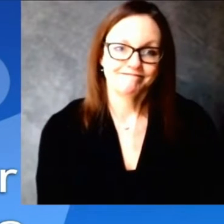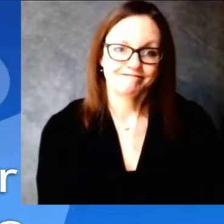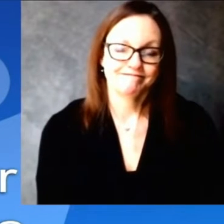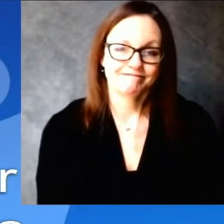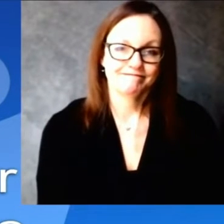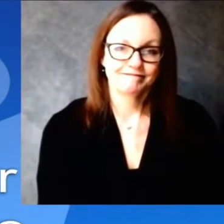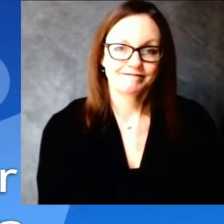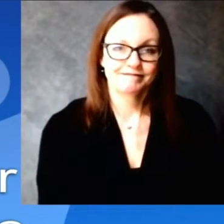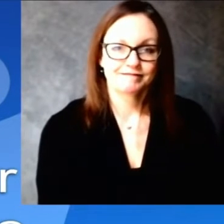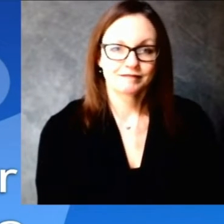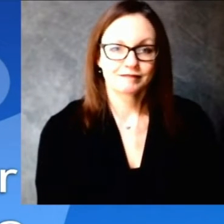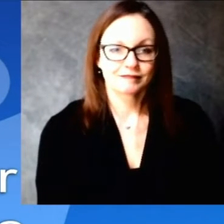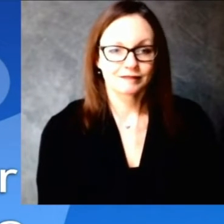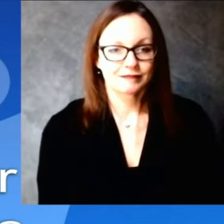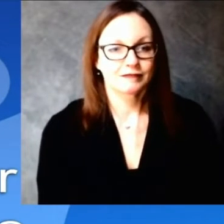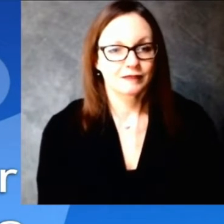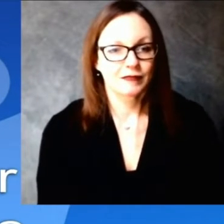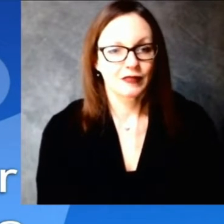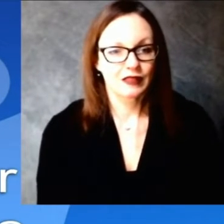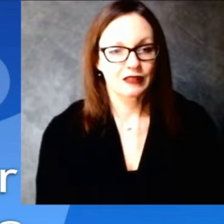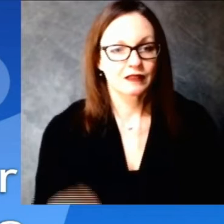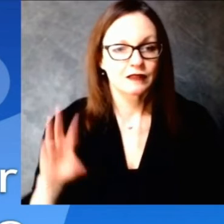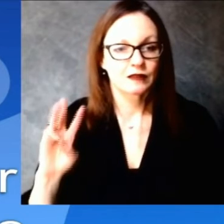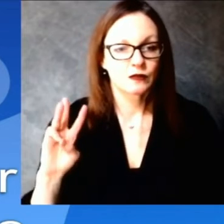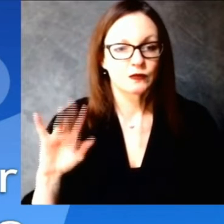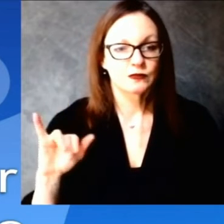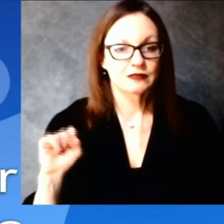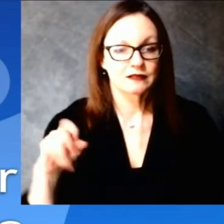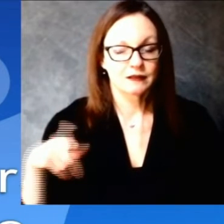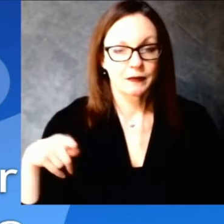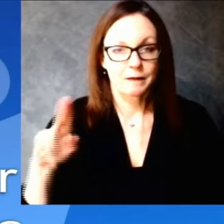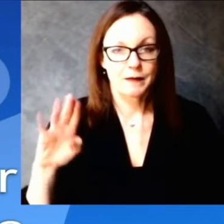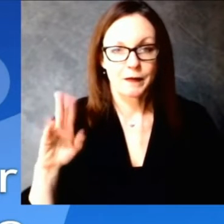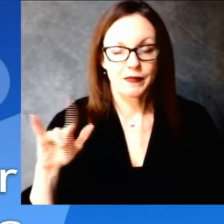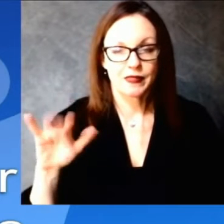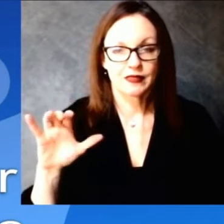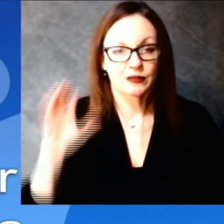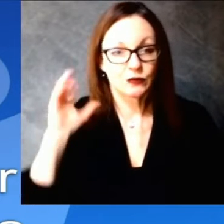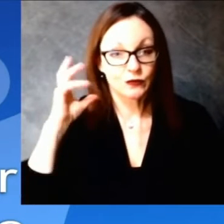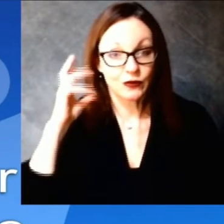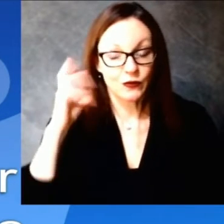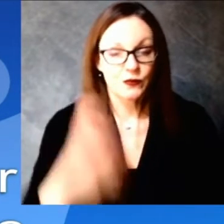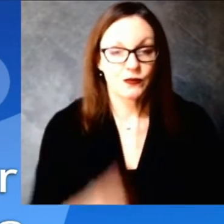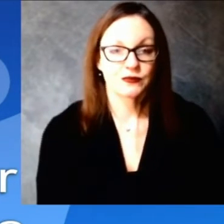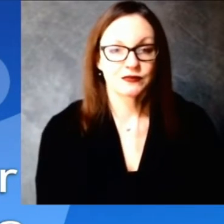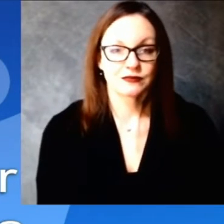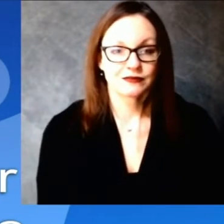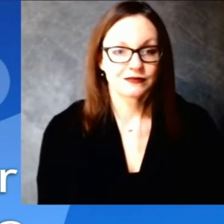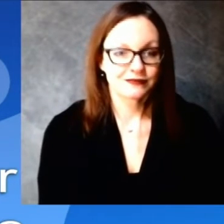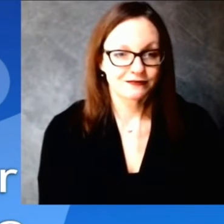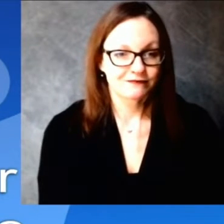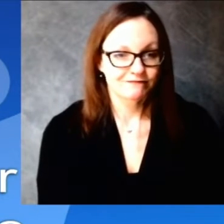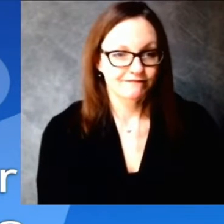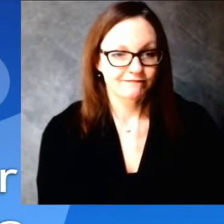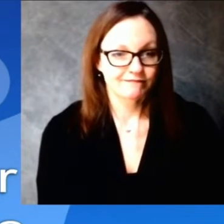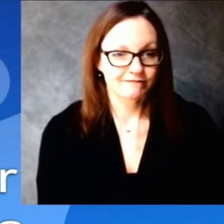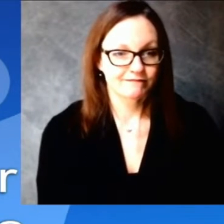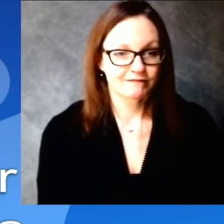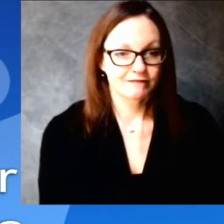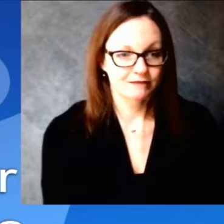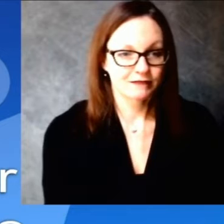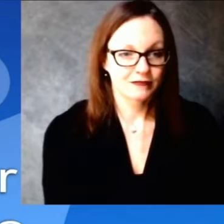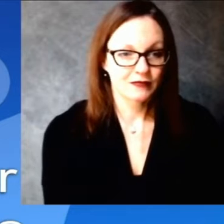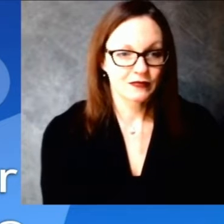bridget hi thank you uh i just have a quick question about the new dashboard i'm wondering